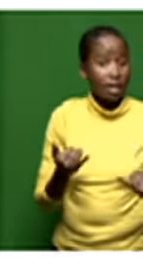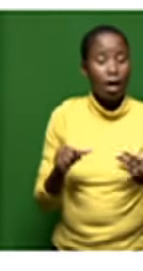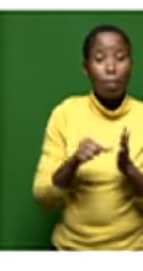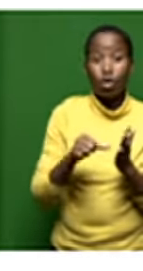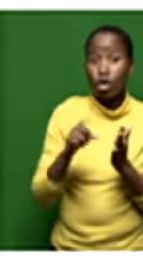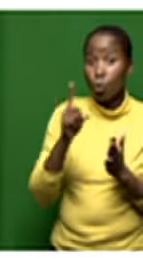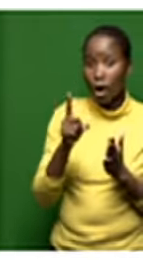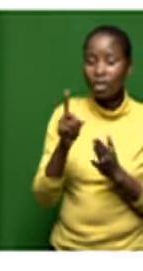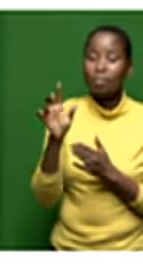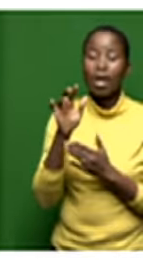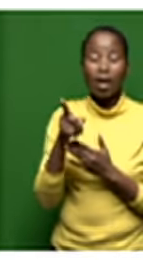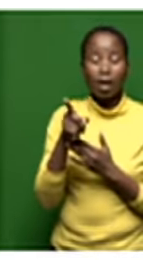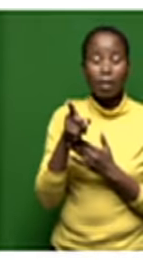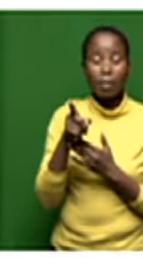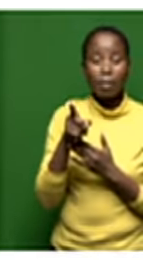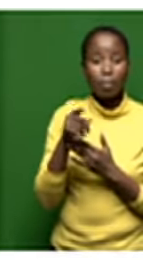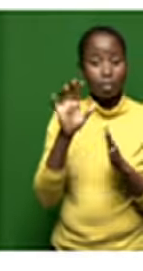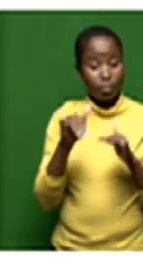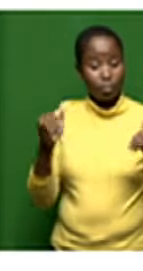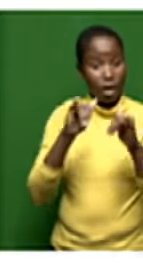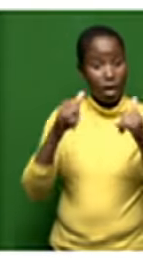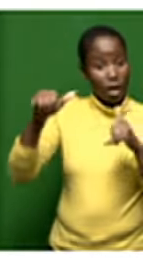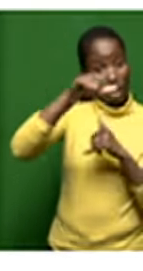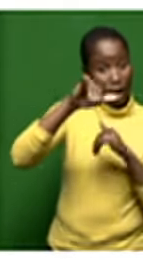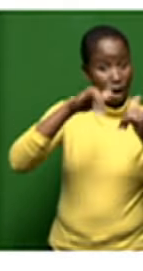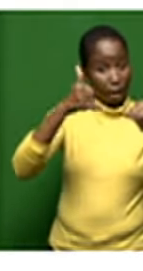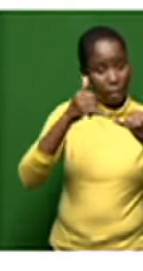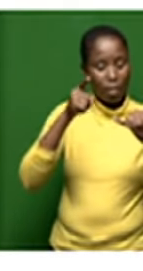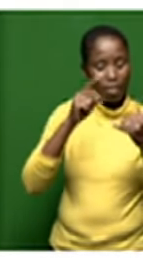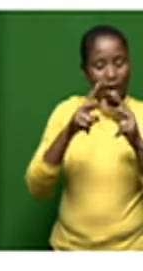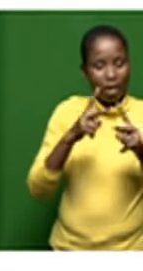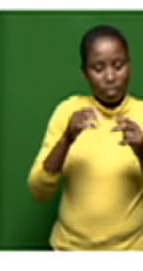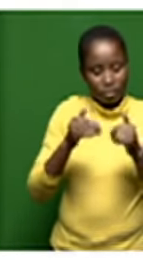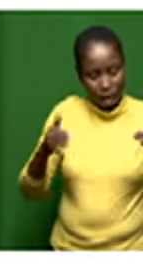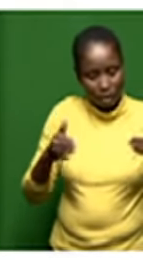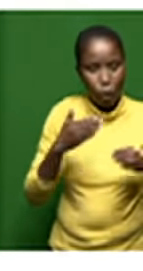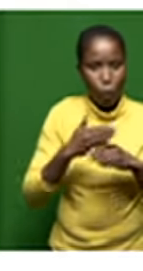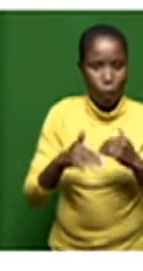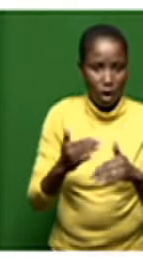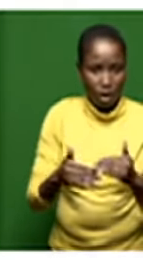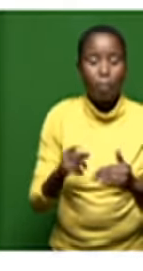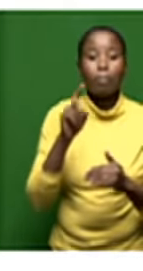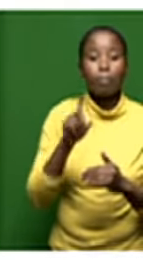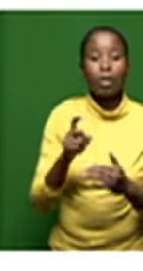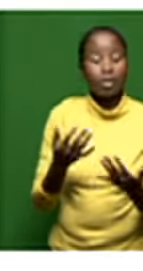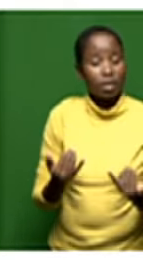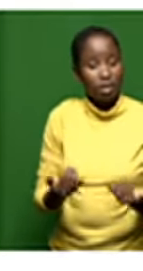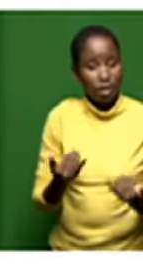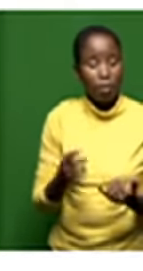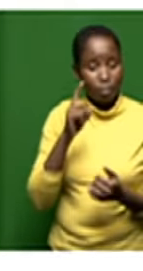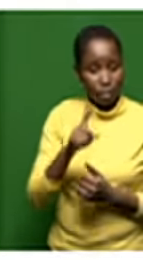airline we restart the airline as we have seen that we have published our schedule and our schedule we have taken into consideration the current environment